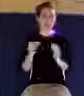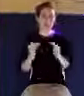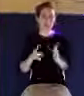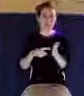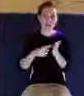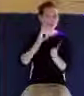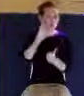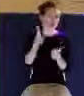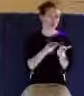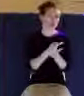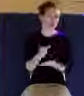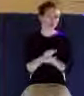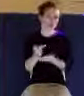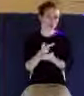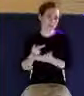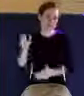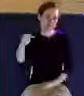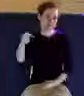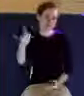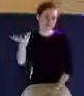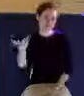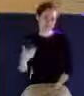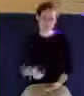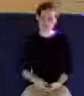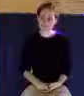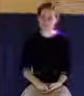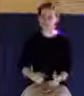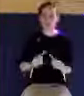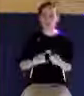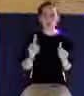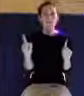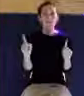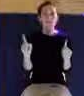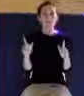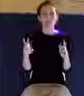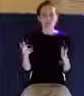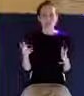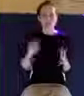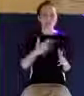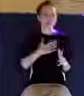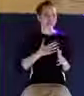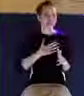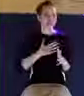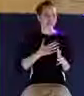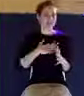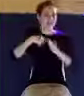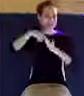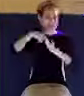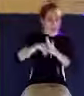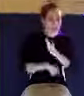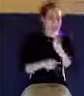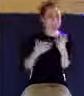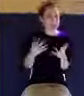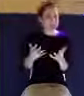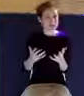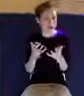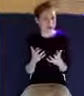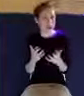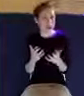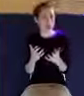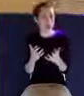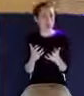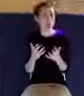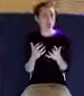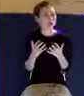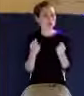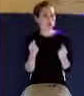we fail and we fall. But my overwhelming desire is to obey Jesus, even though